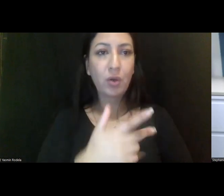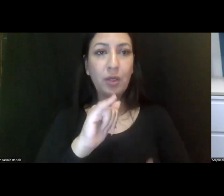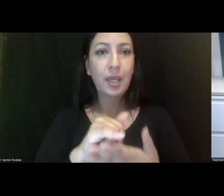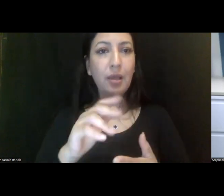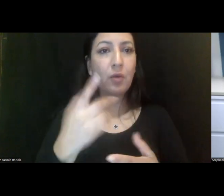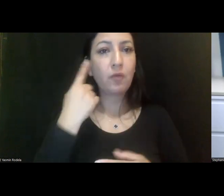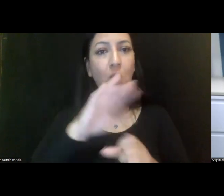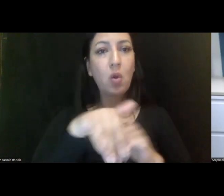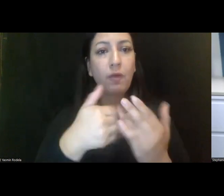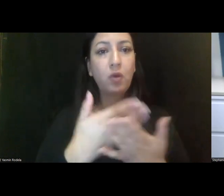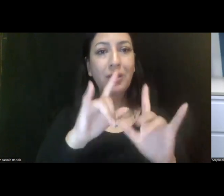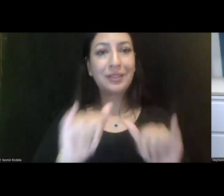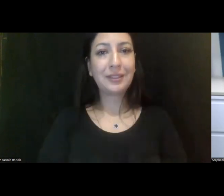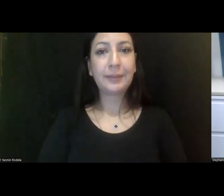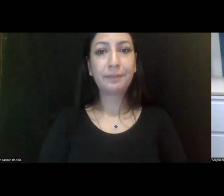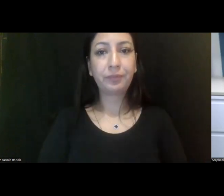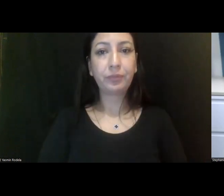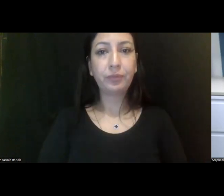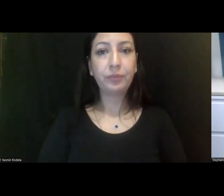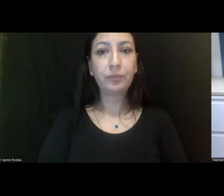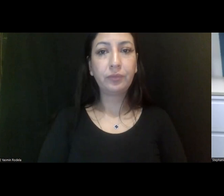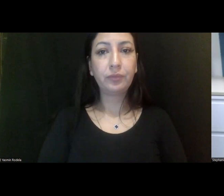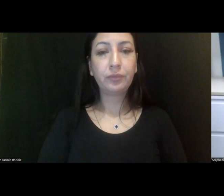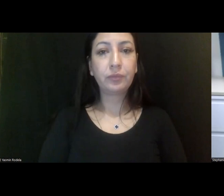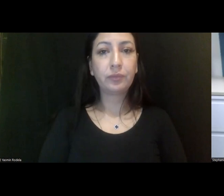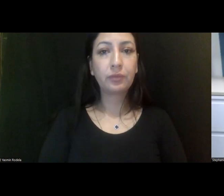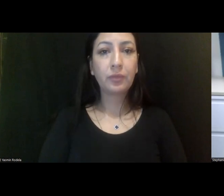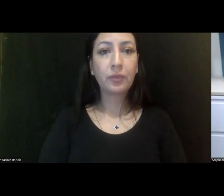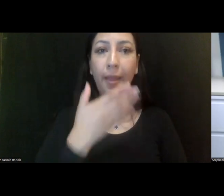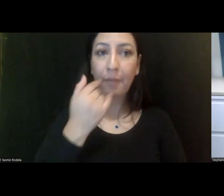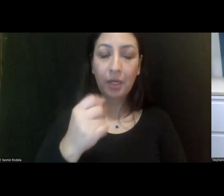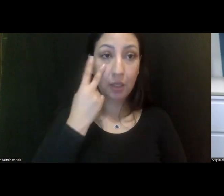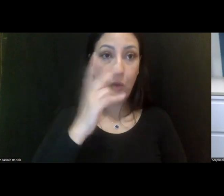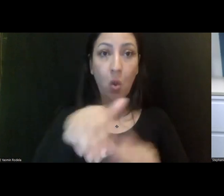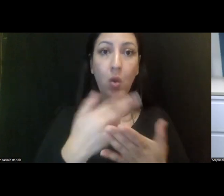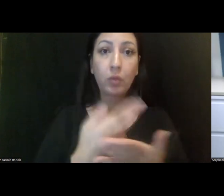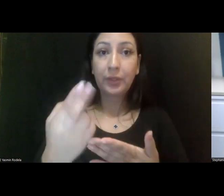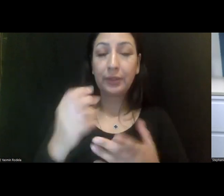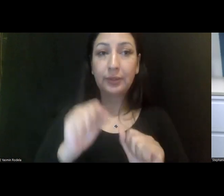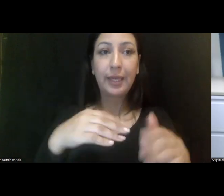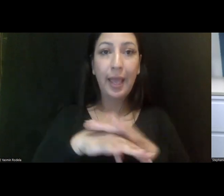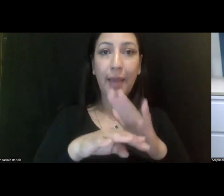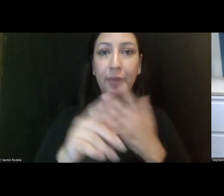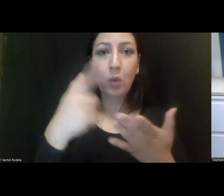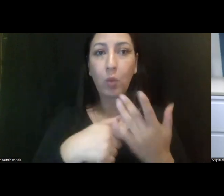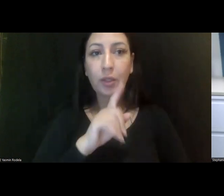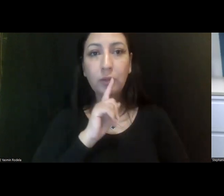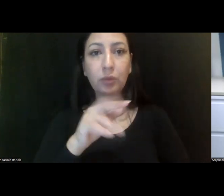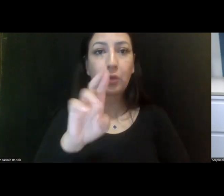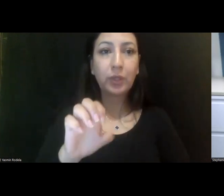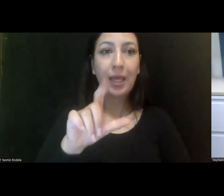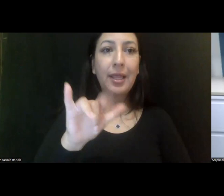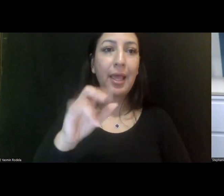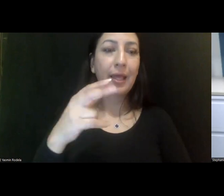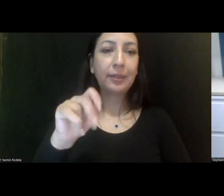overall system. Um, it makes a lot more sense to probably look at all of the resources going in. What is realignment paying for?